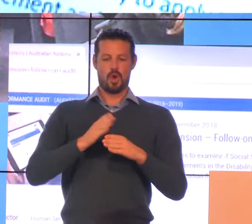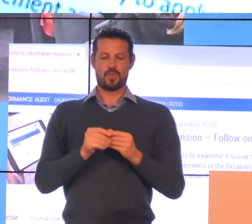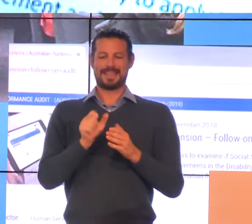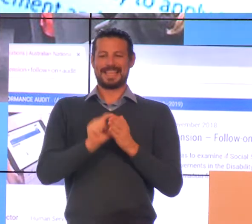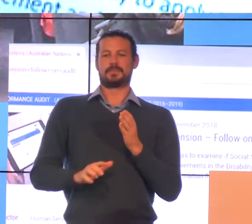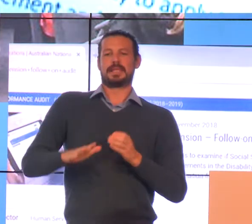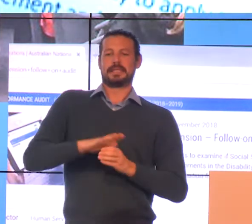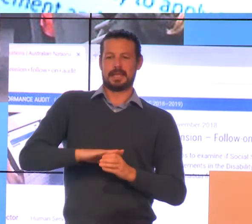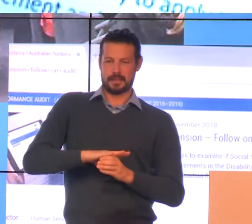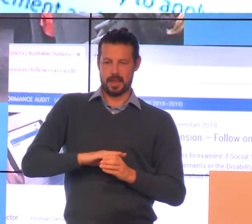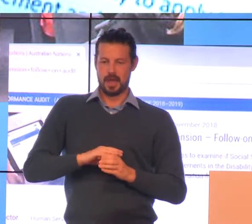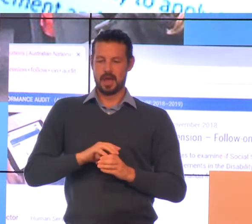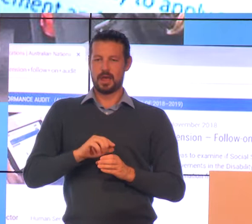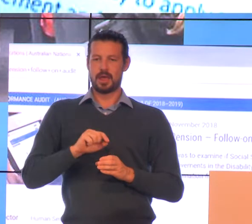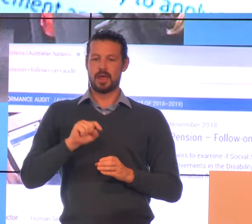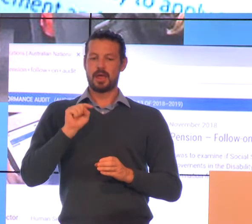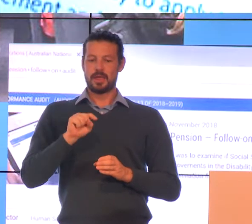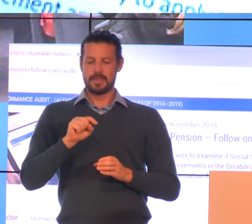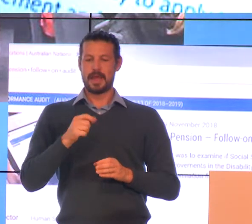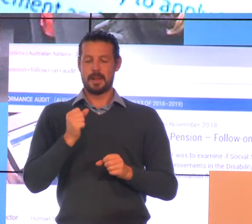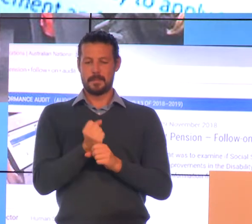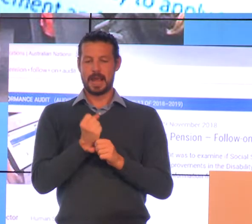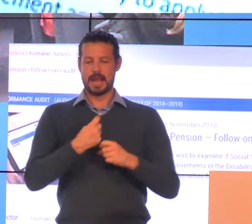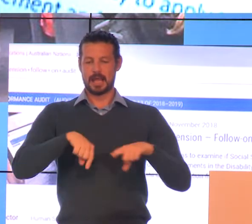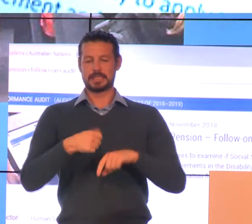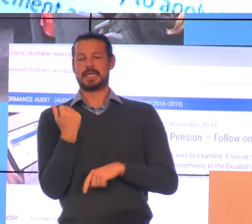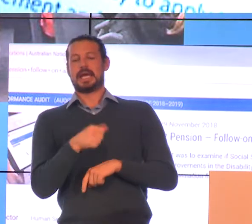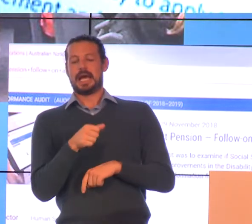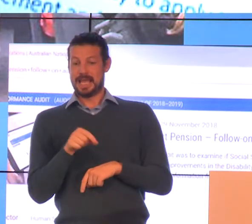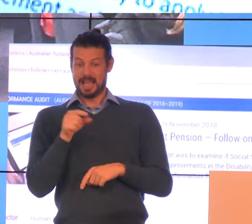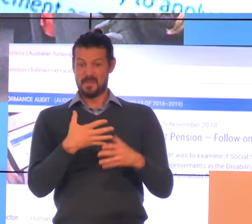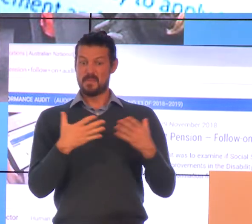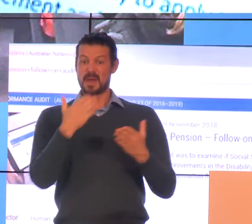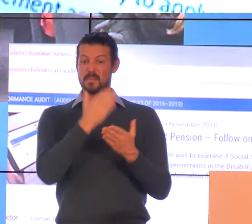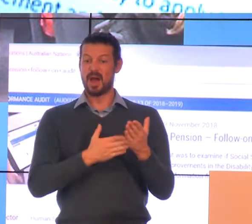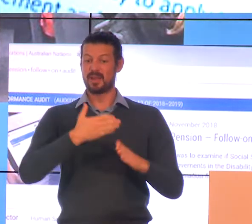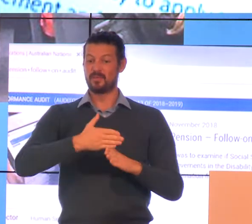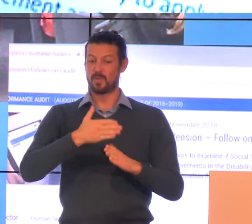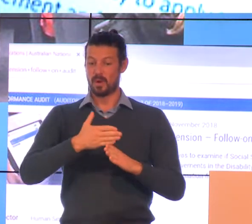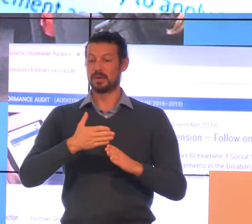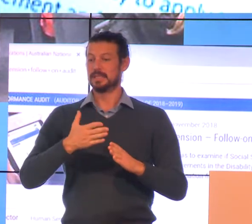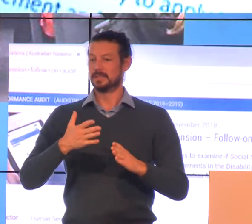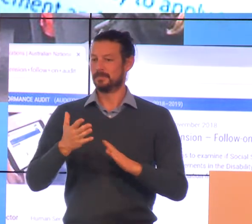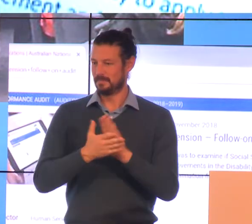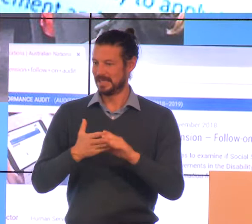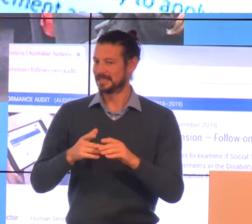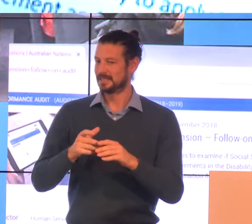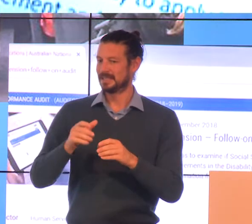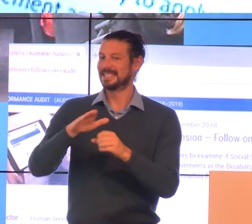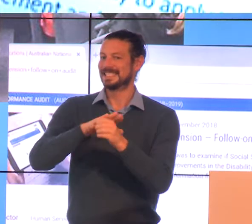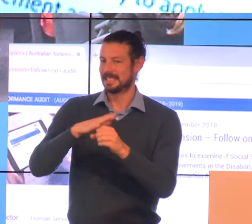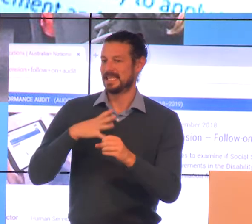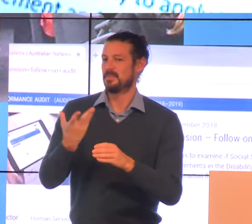really highlighted for us if this is such a big part of our work then the sector should be really represented in our governance